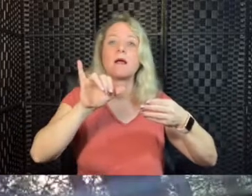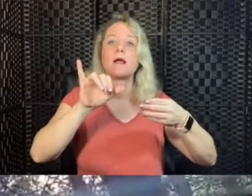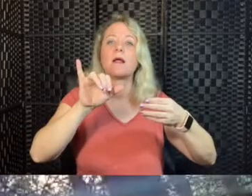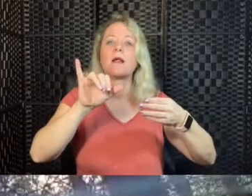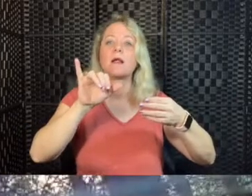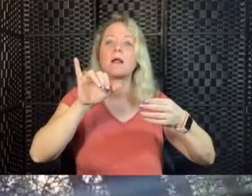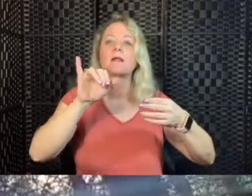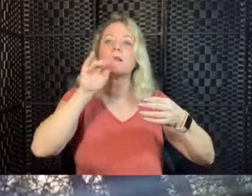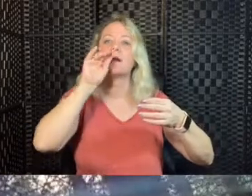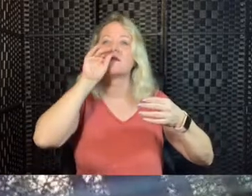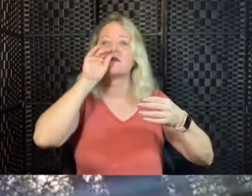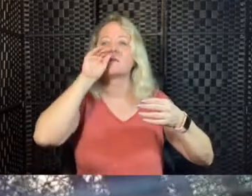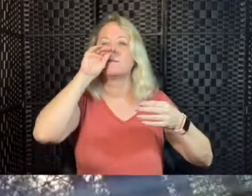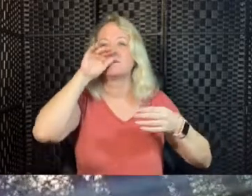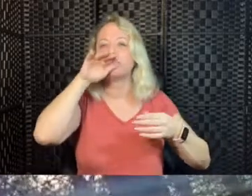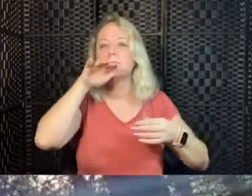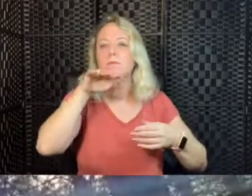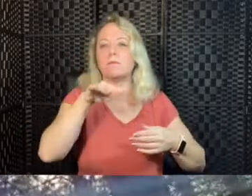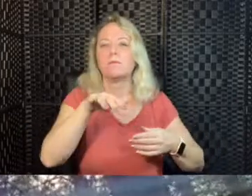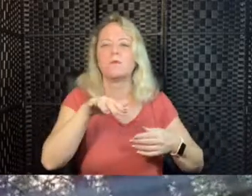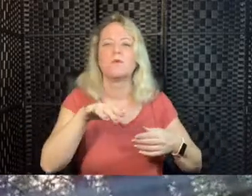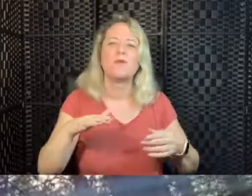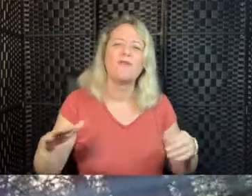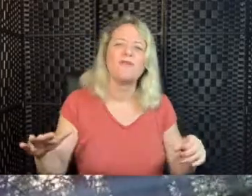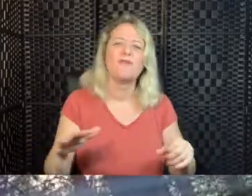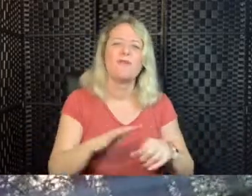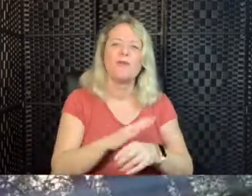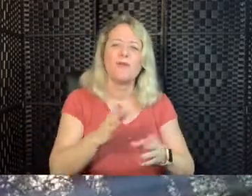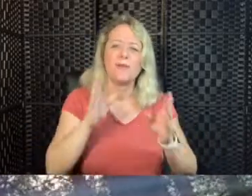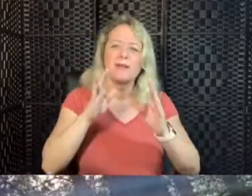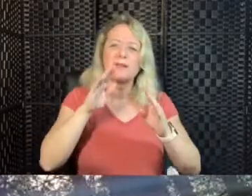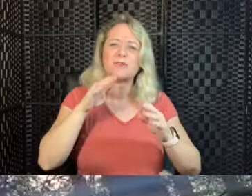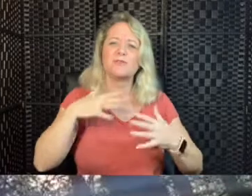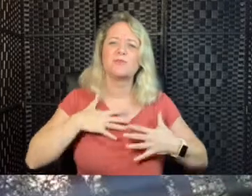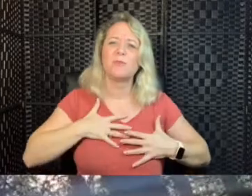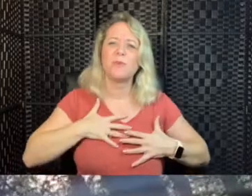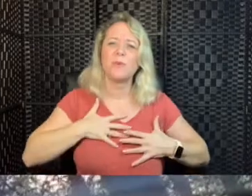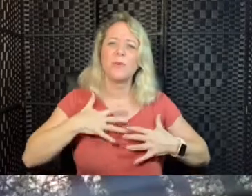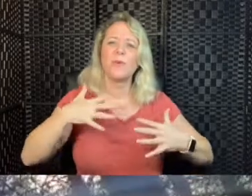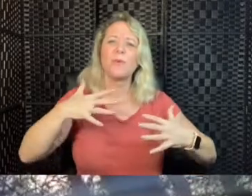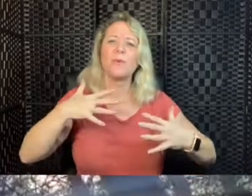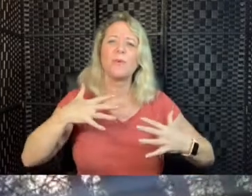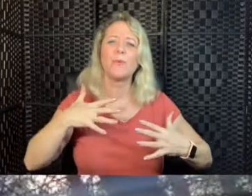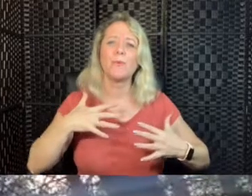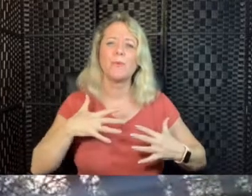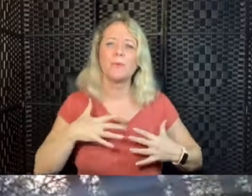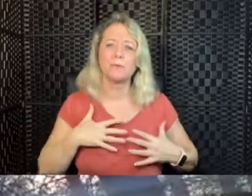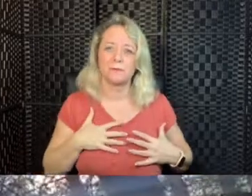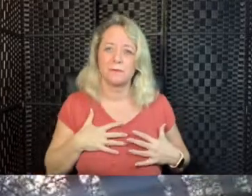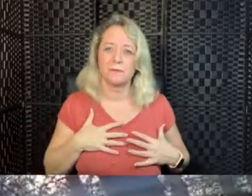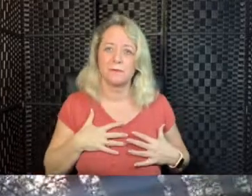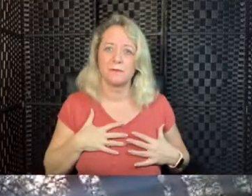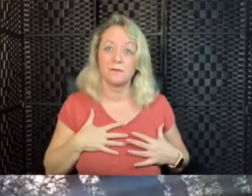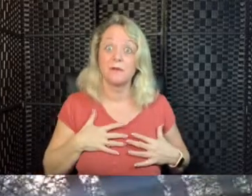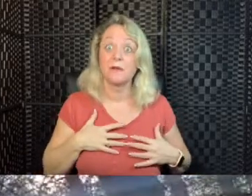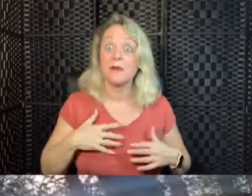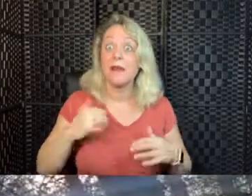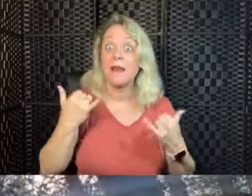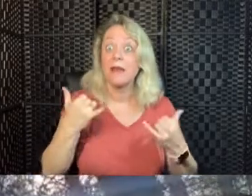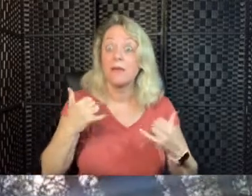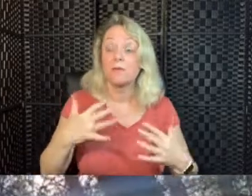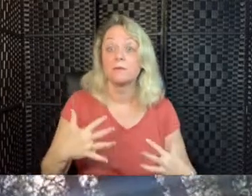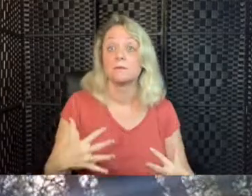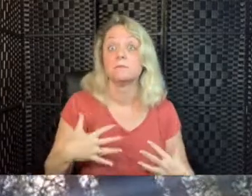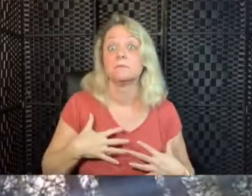Breathing out 100% attention on our breath out. As we breathe in, imagine taking our